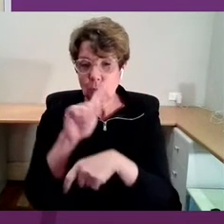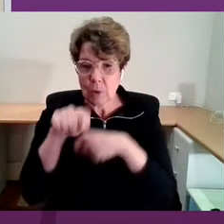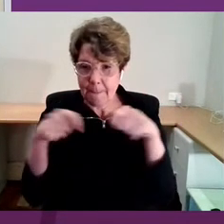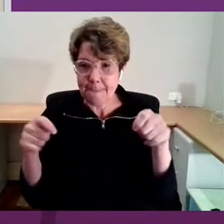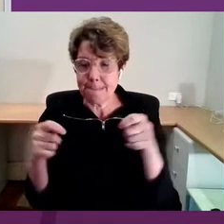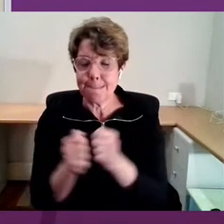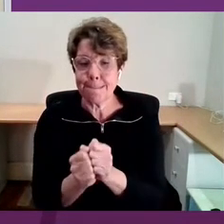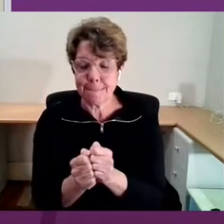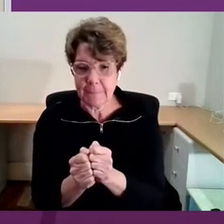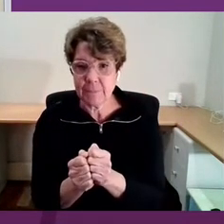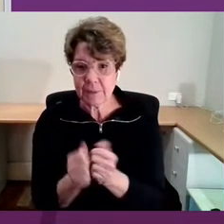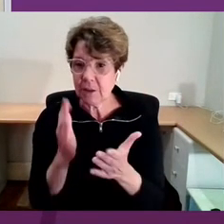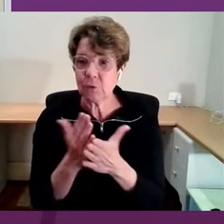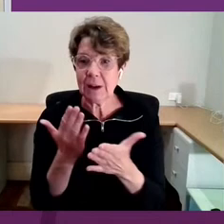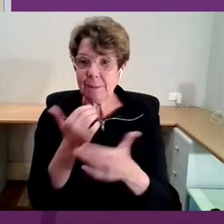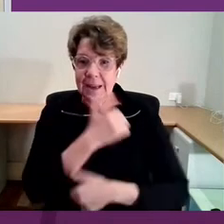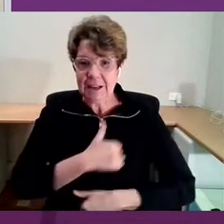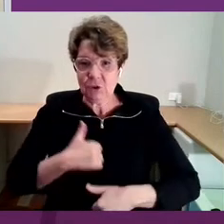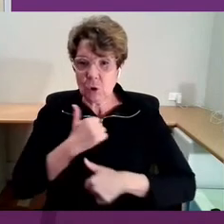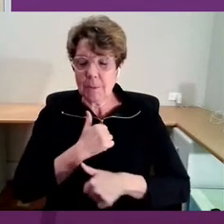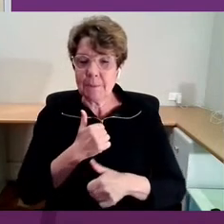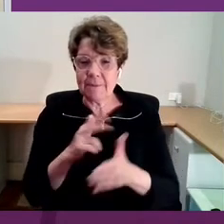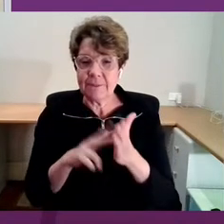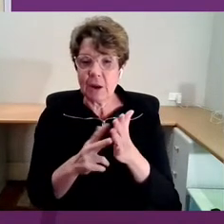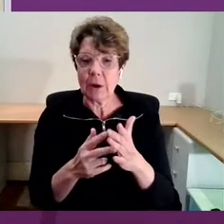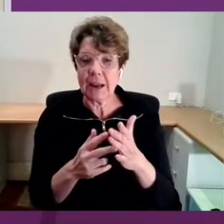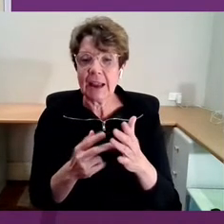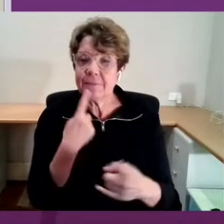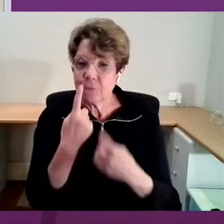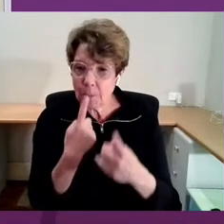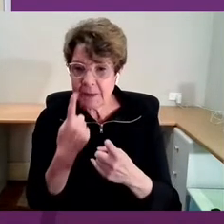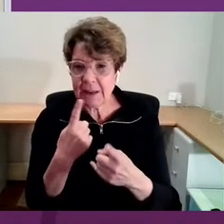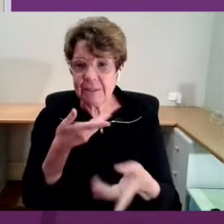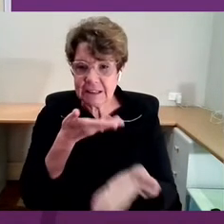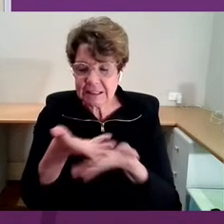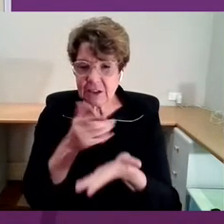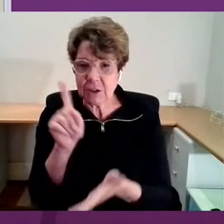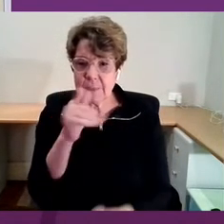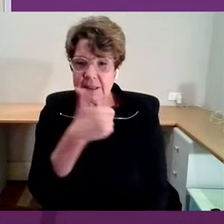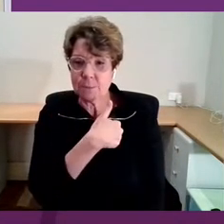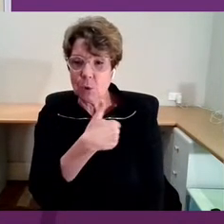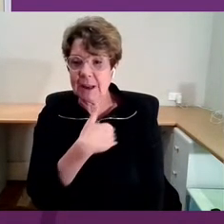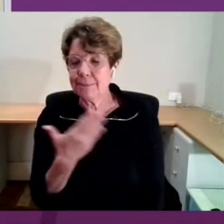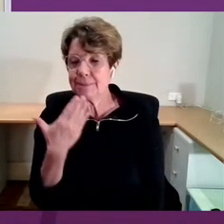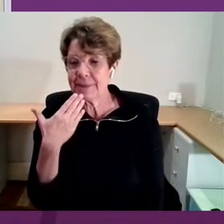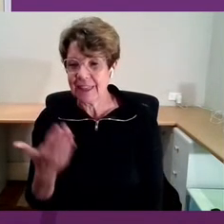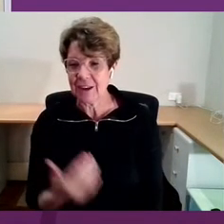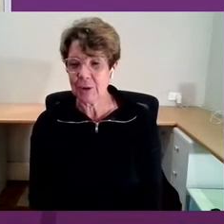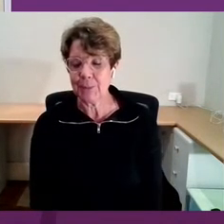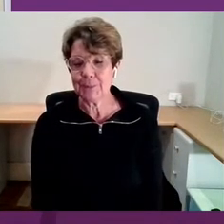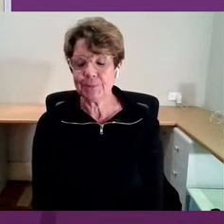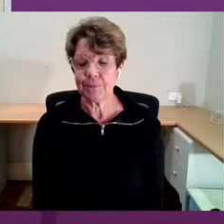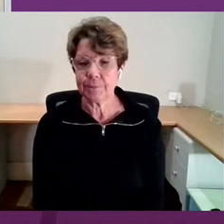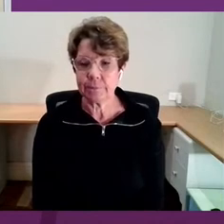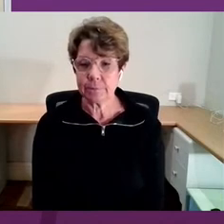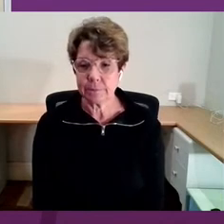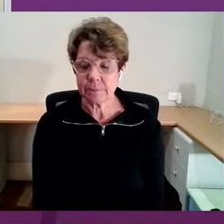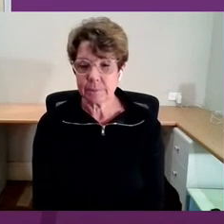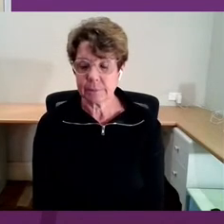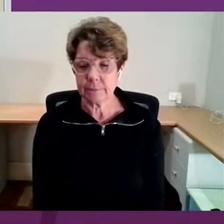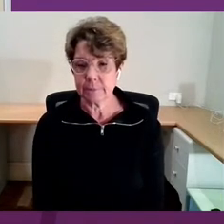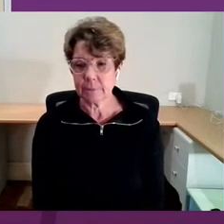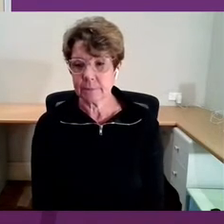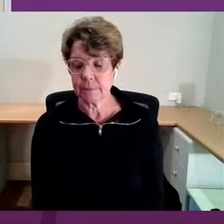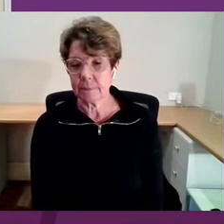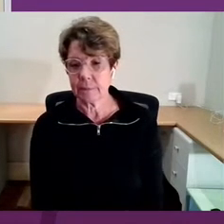a really enjoyable and informative discussion this morning. Thank you. Indeed, Faye, thank you. I want to thank